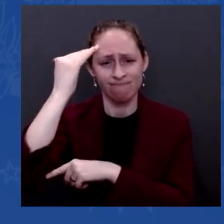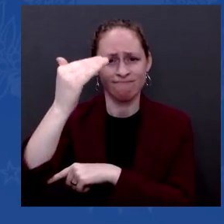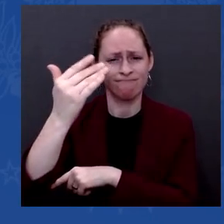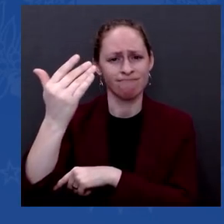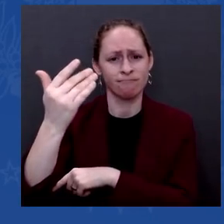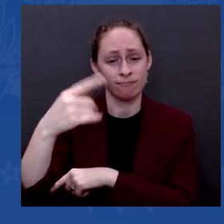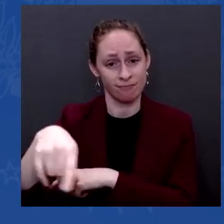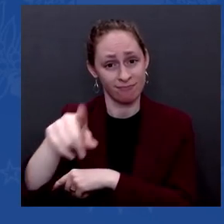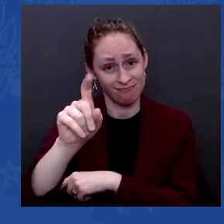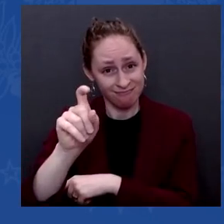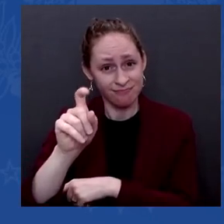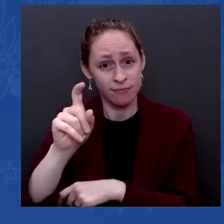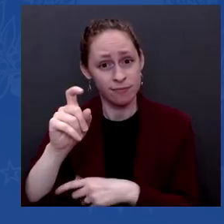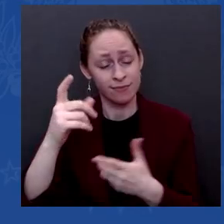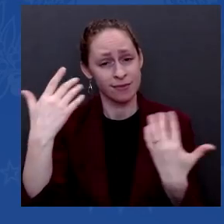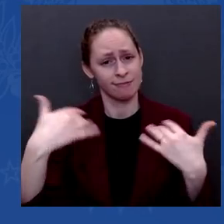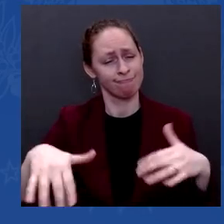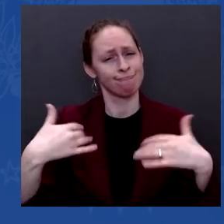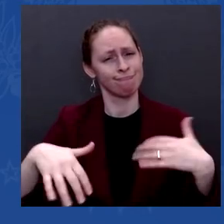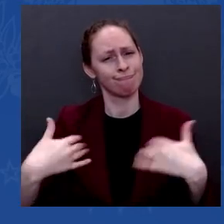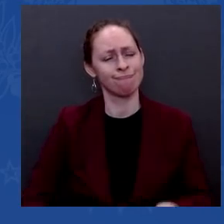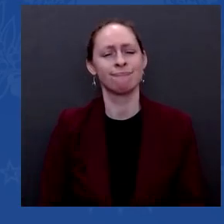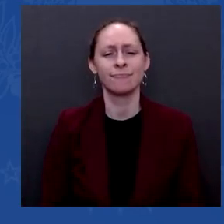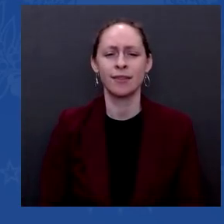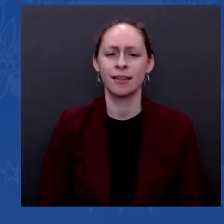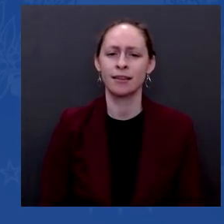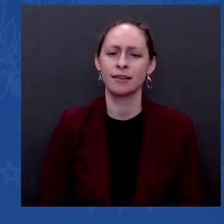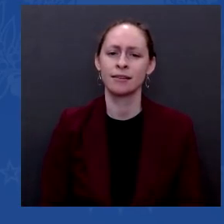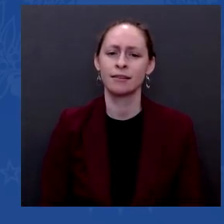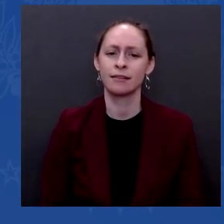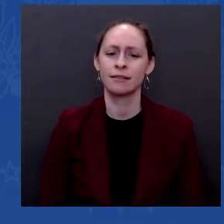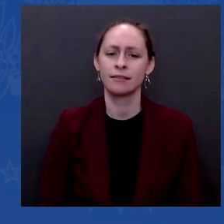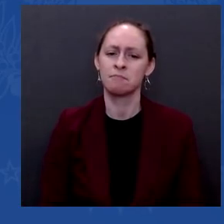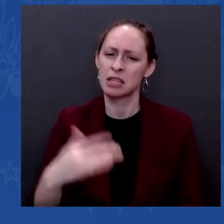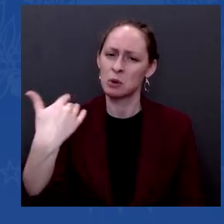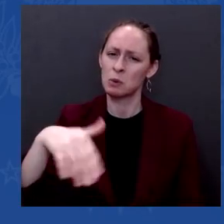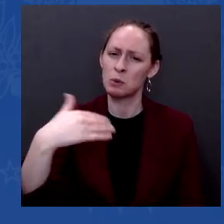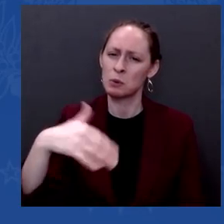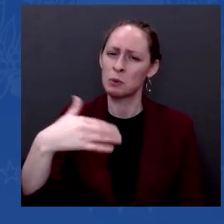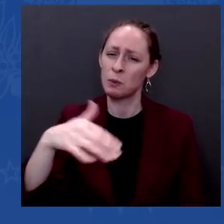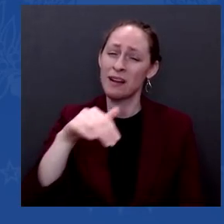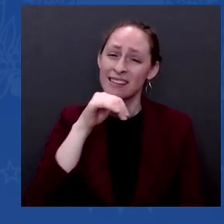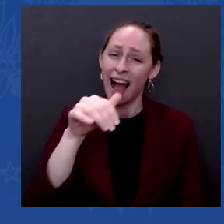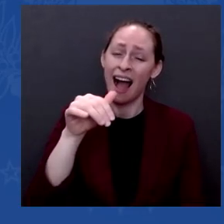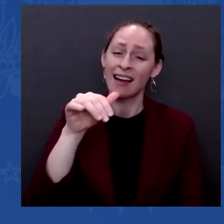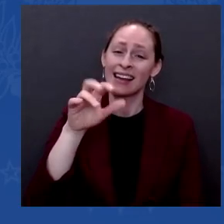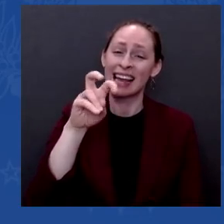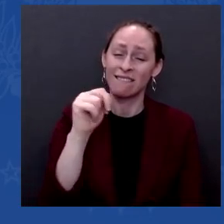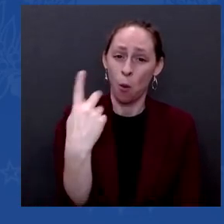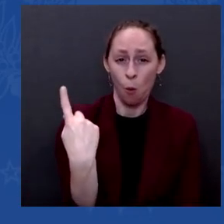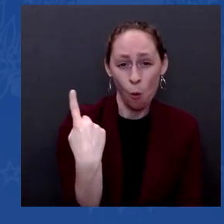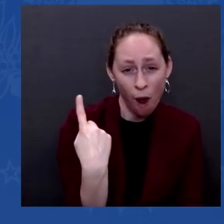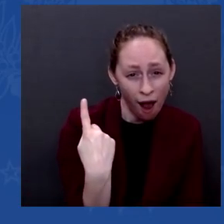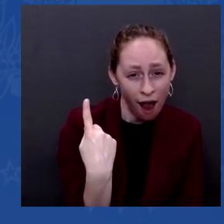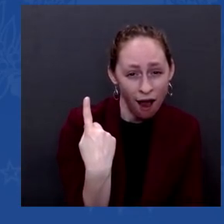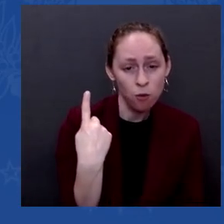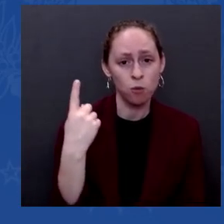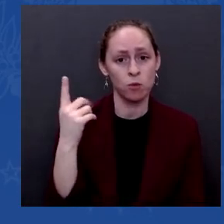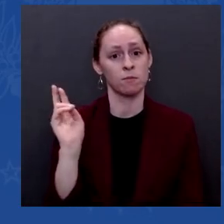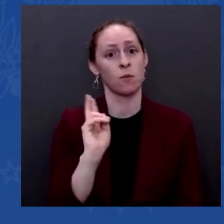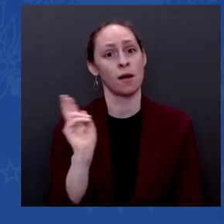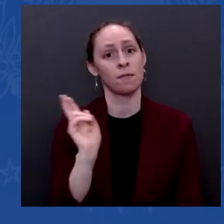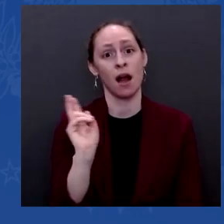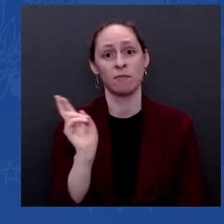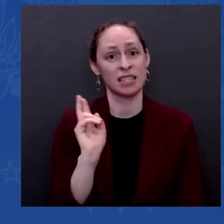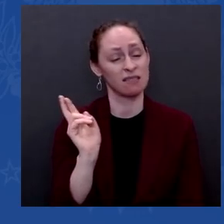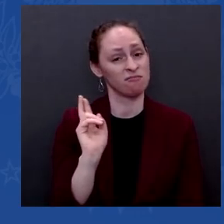single Republican would diverge on a major issue? Not